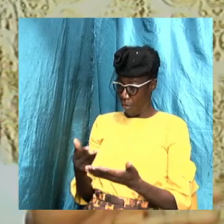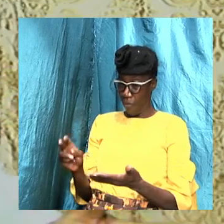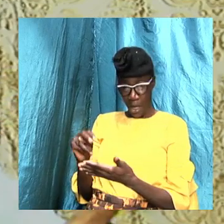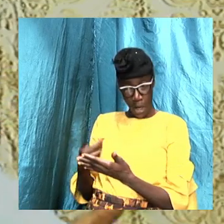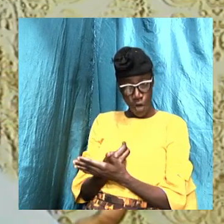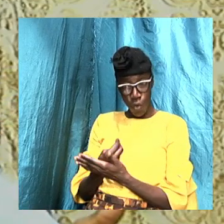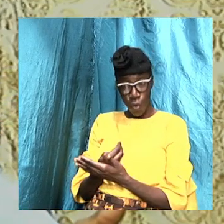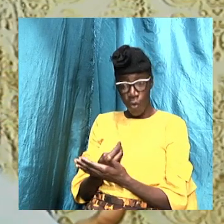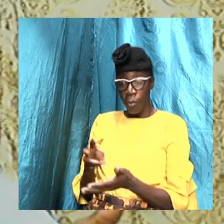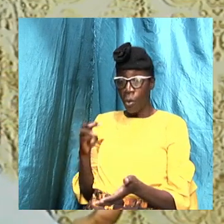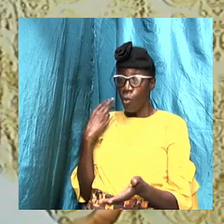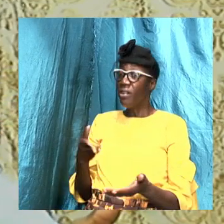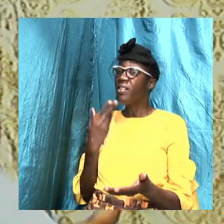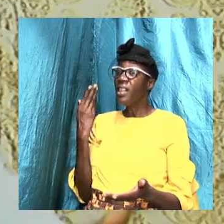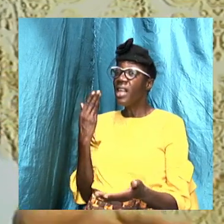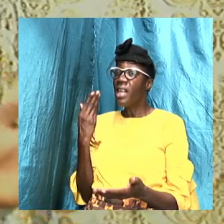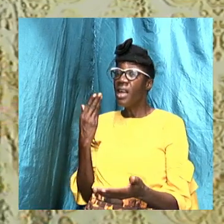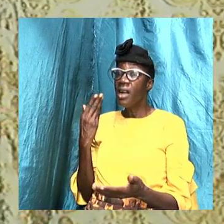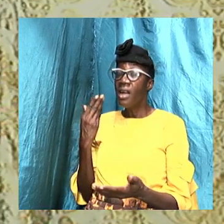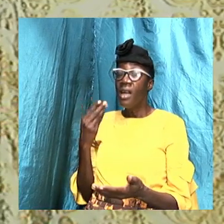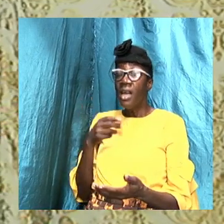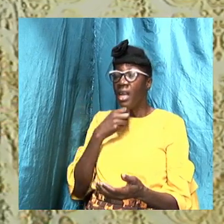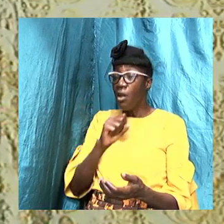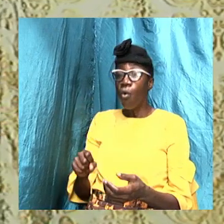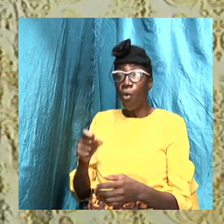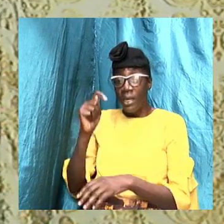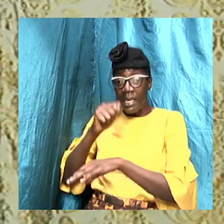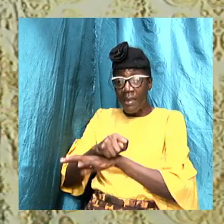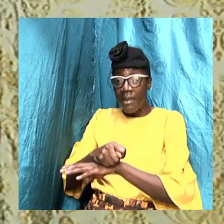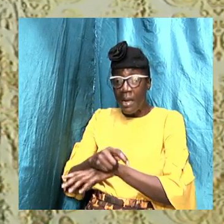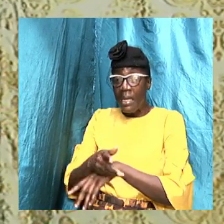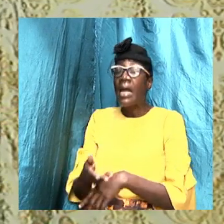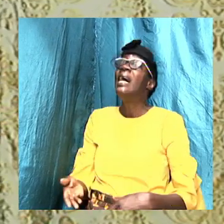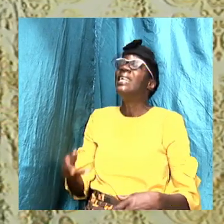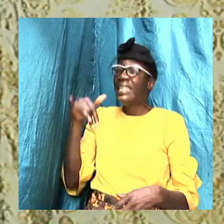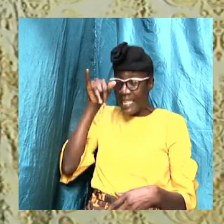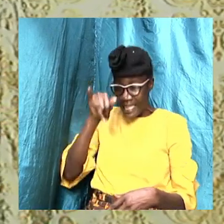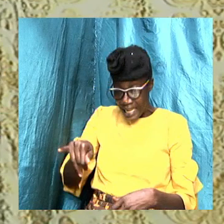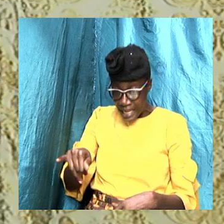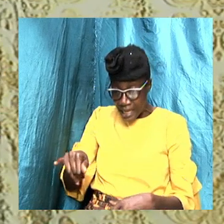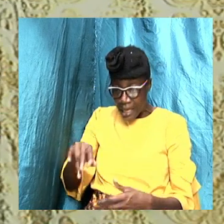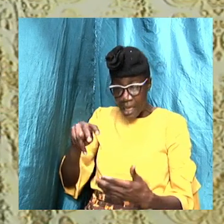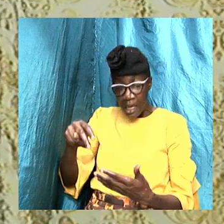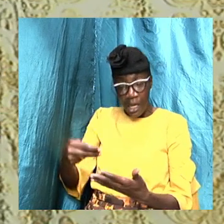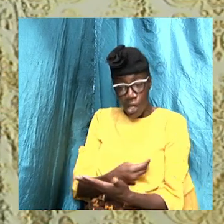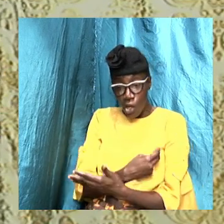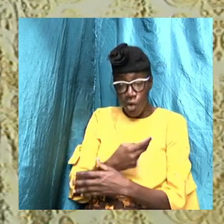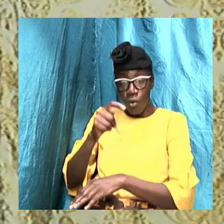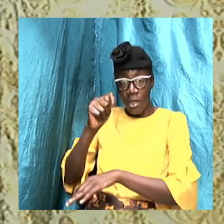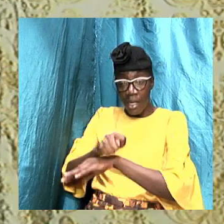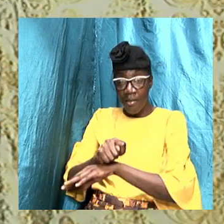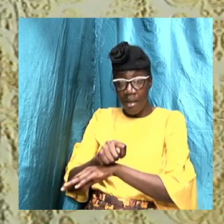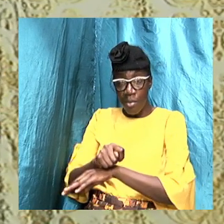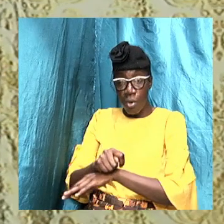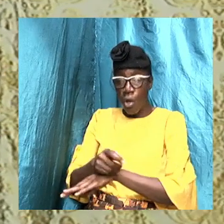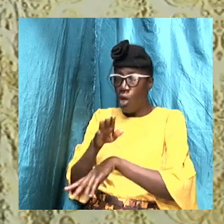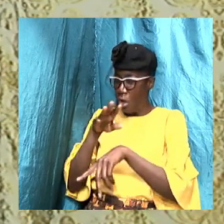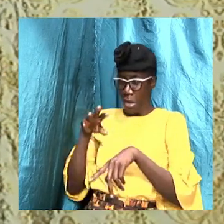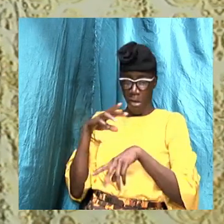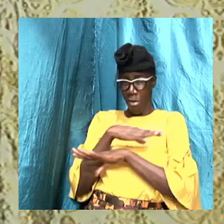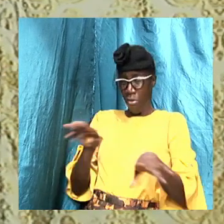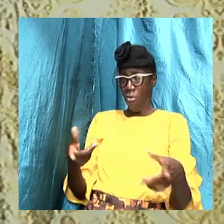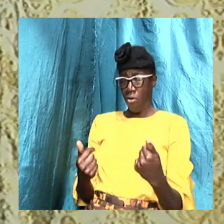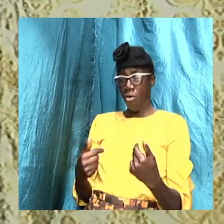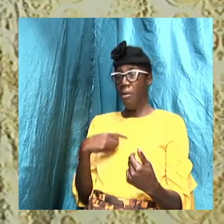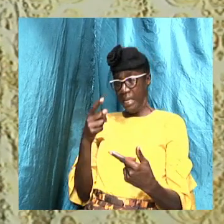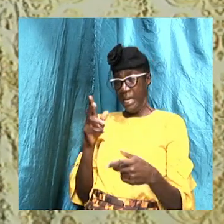was there in the Old Testament. And it's there in the New Testament. So we don't come and we don't tell folks that look here.